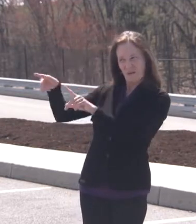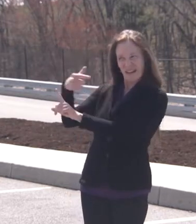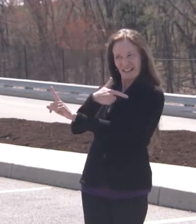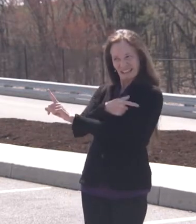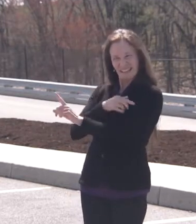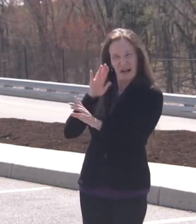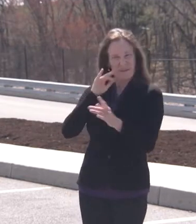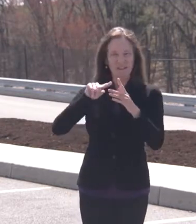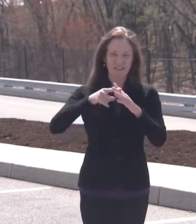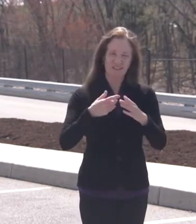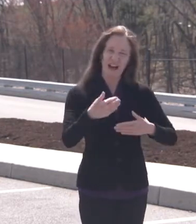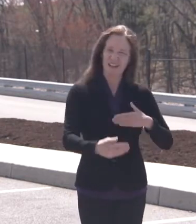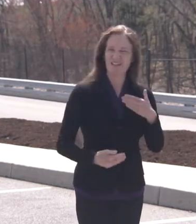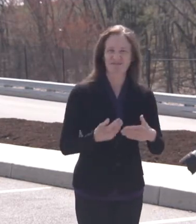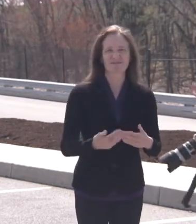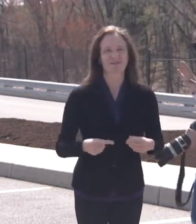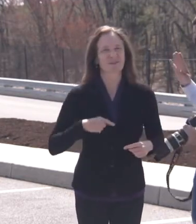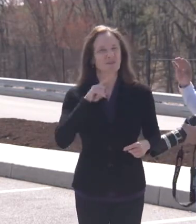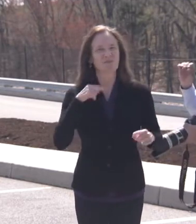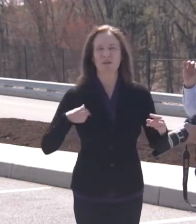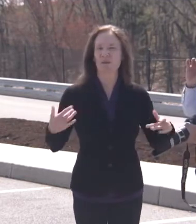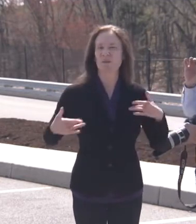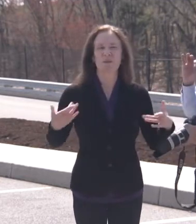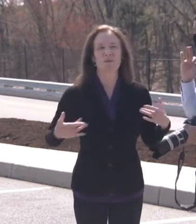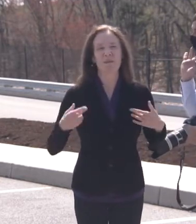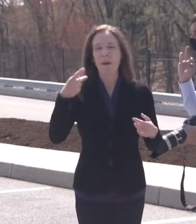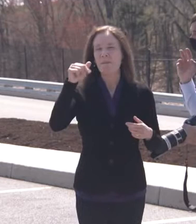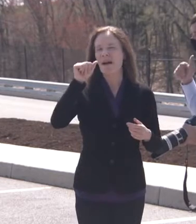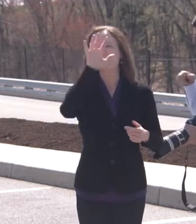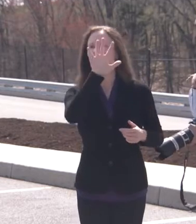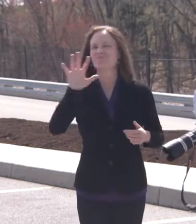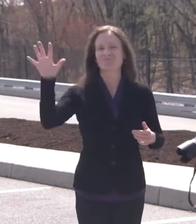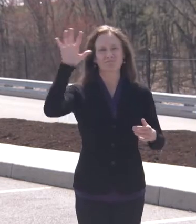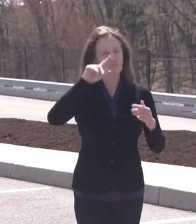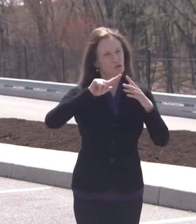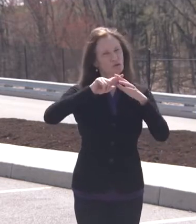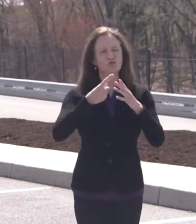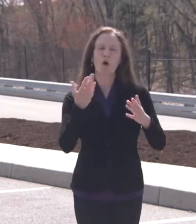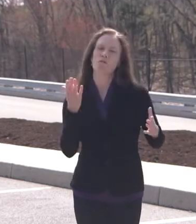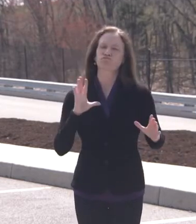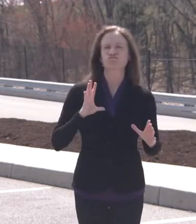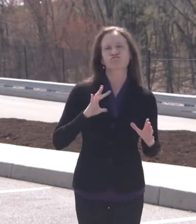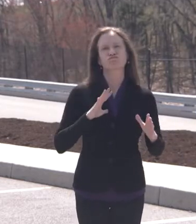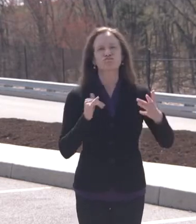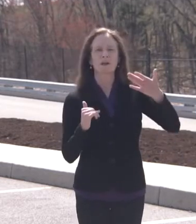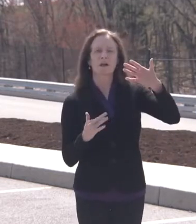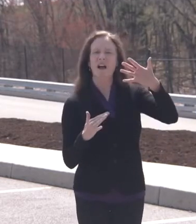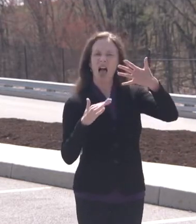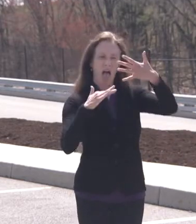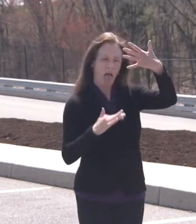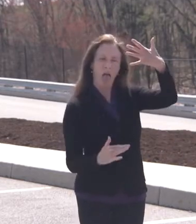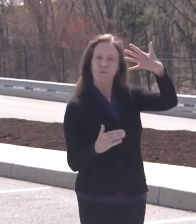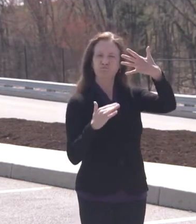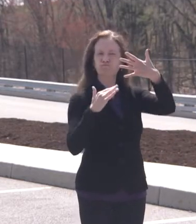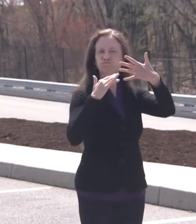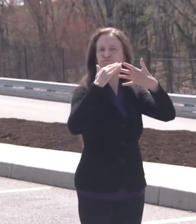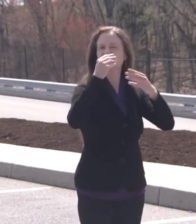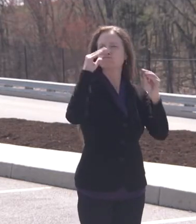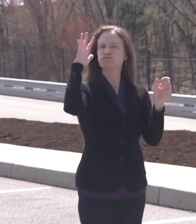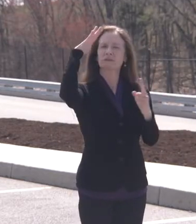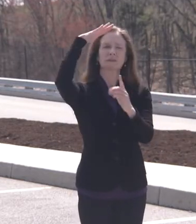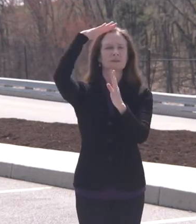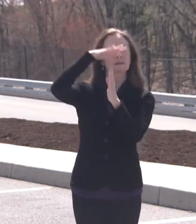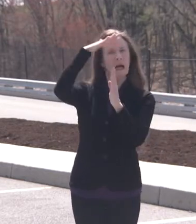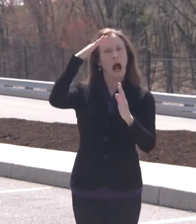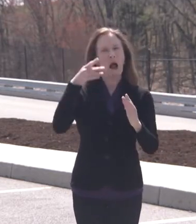to move up in the rankings. And while the numbers fluctuate from day to day, we've routinely been in the top 15 in the nation for